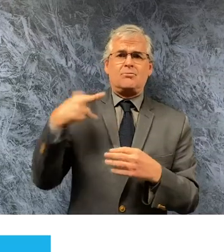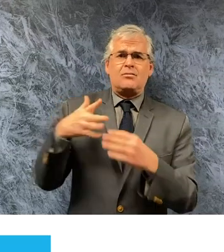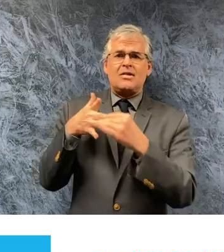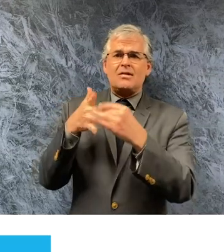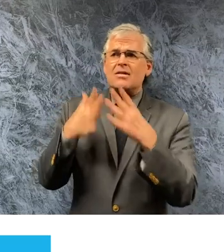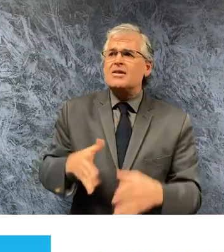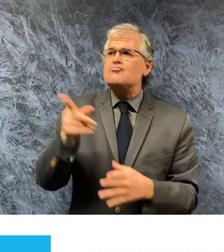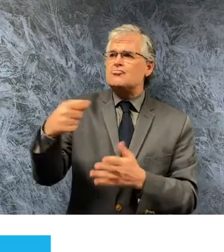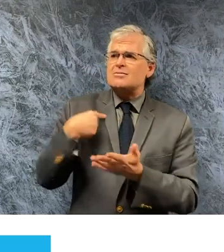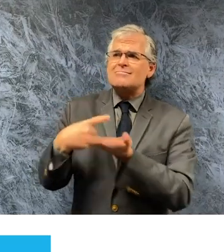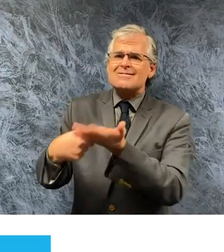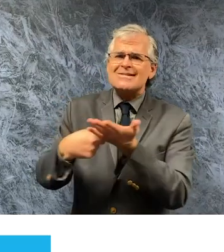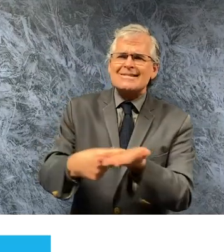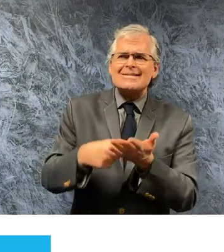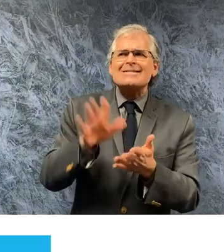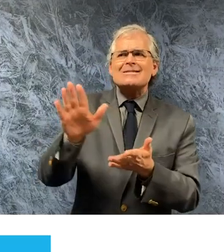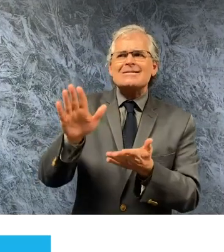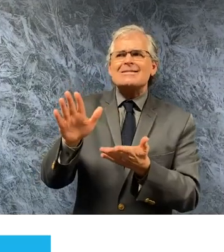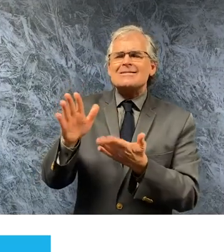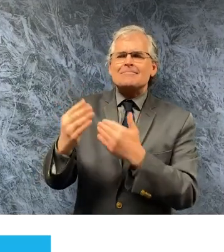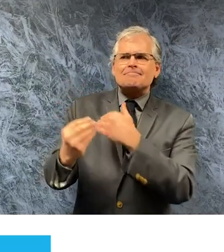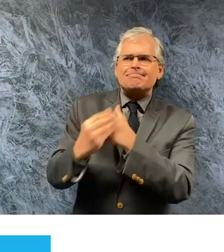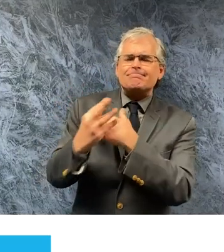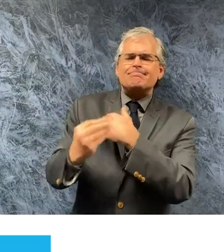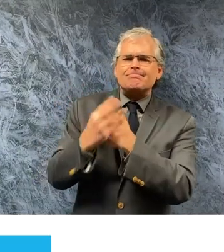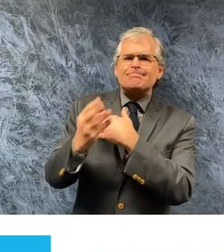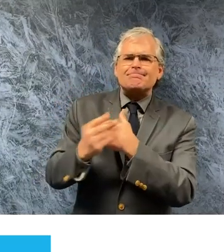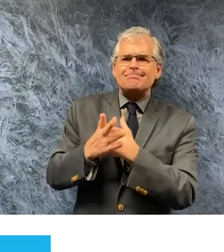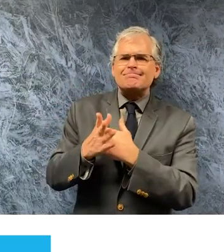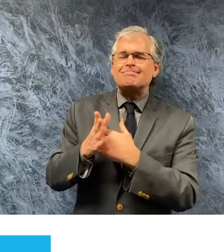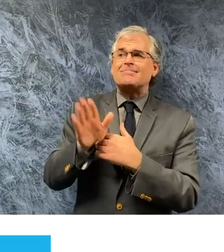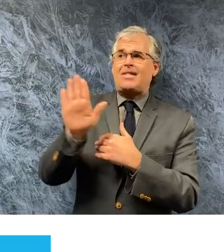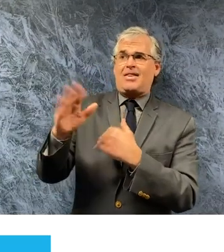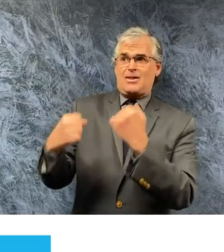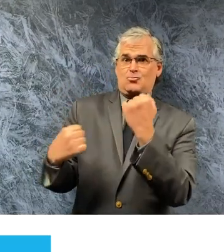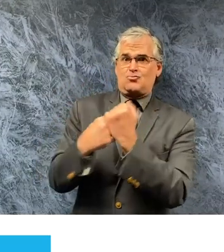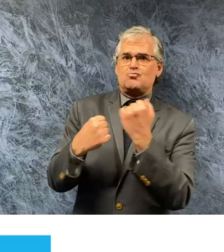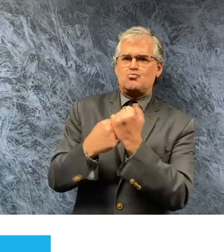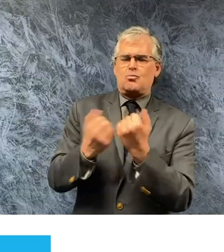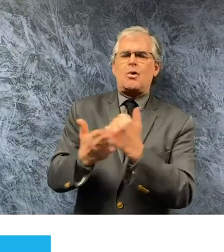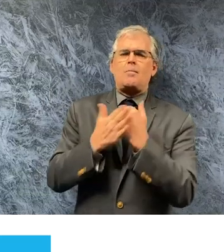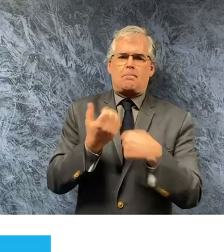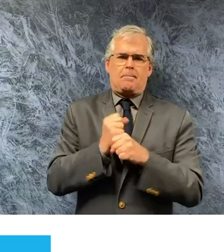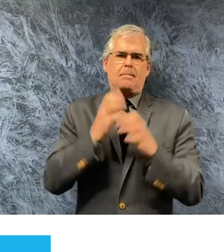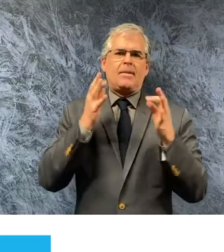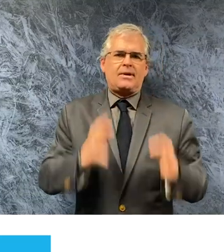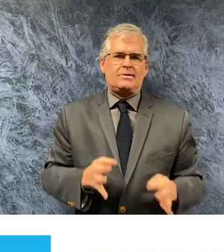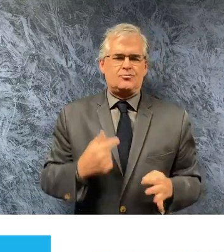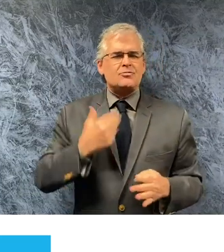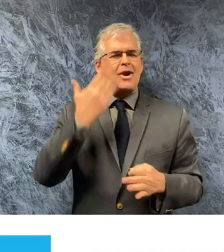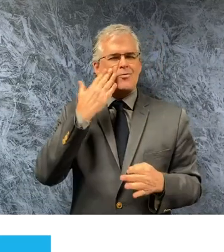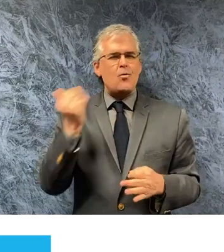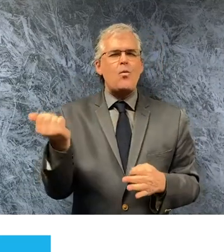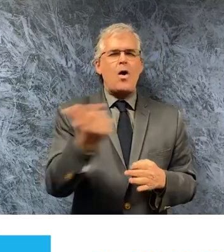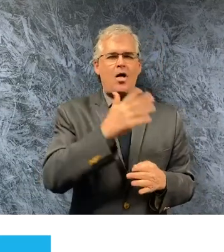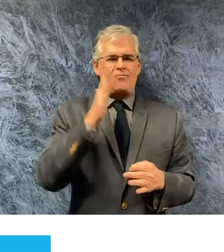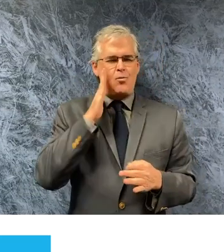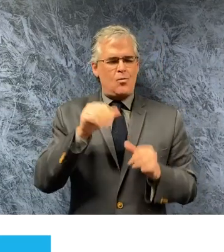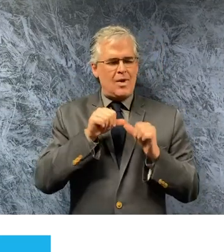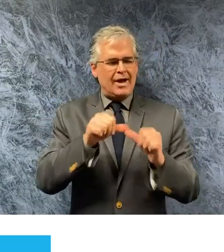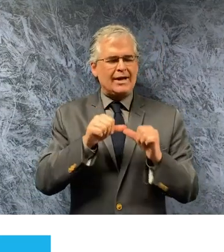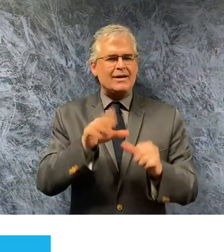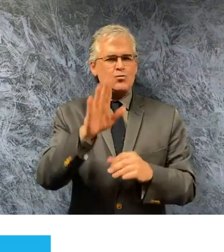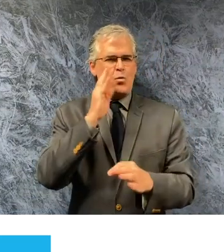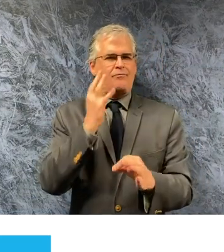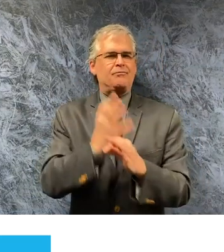week your support and guidance helped me make this challenging decision and i know you'll all keep the faith alive as strong as we navigate these times